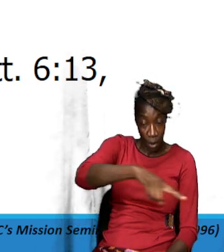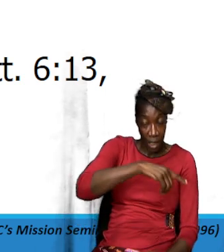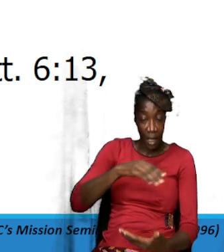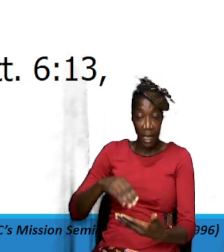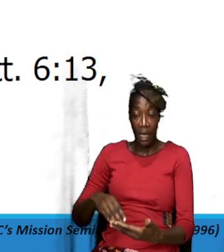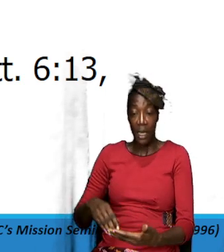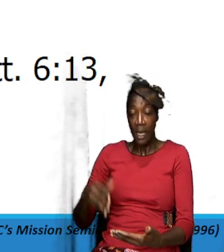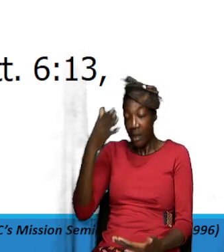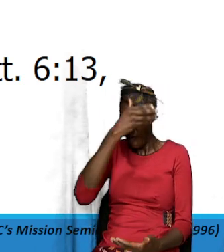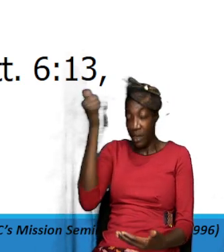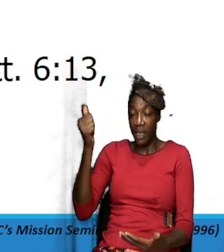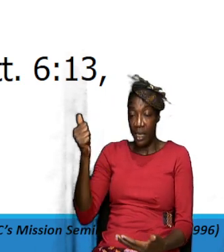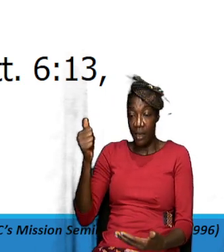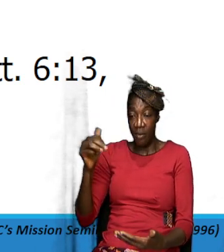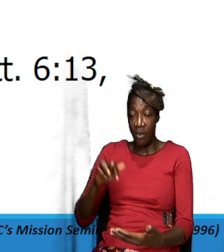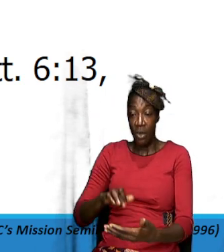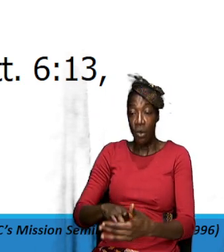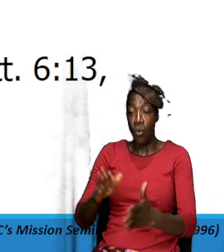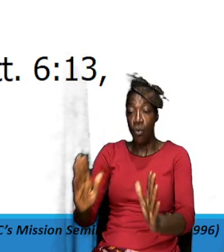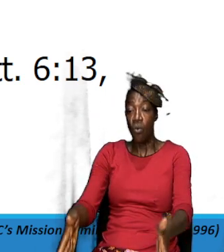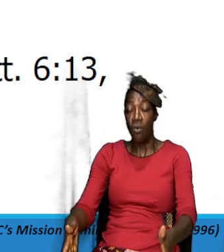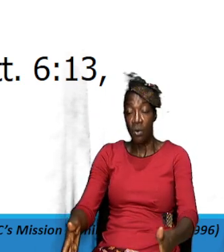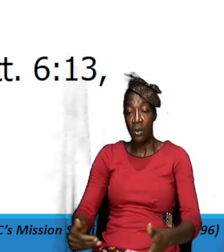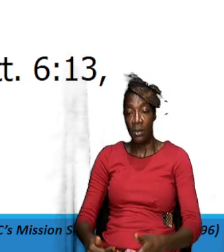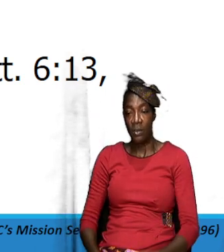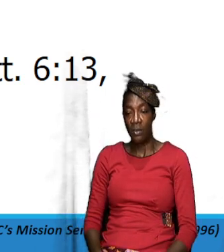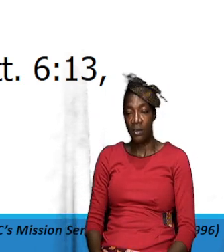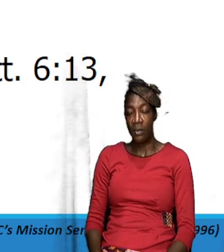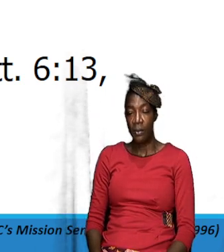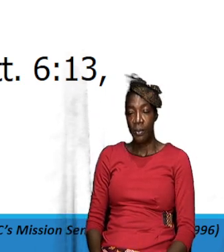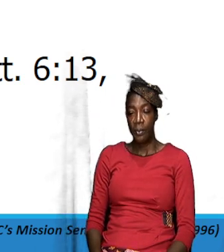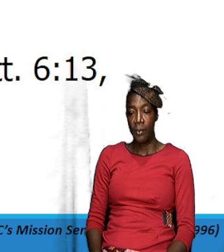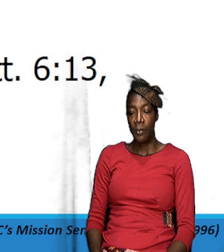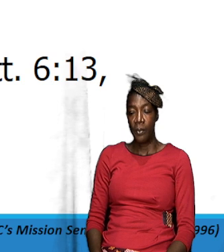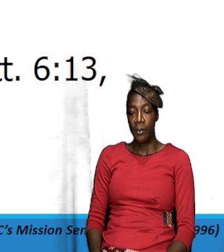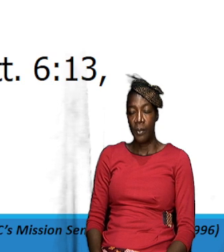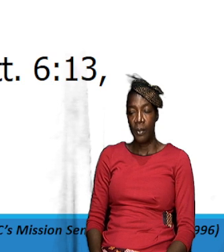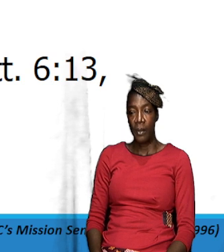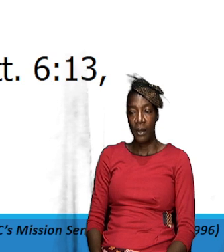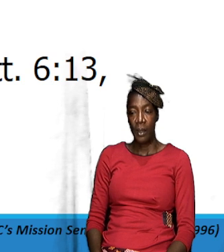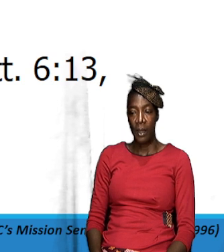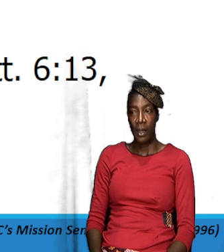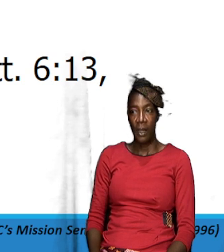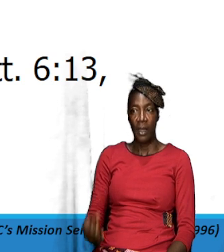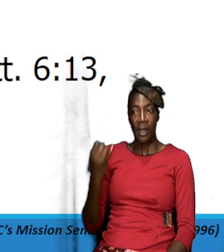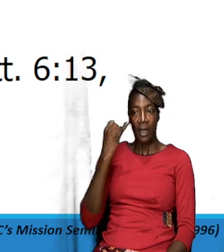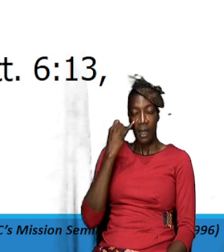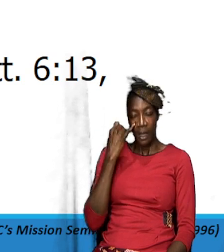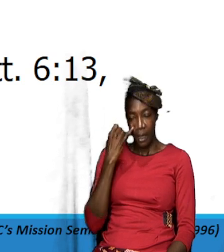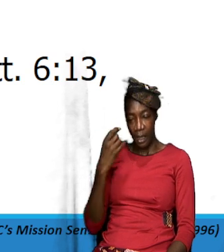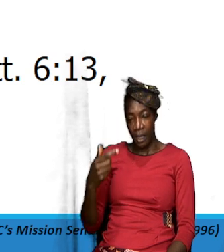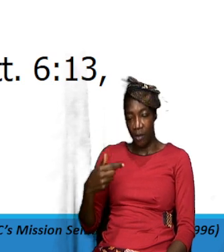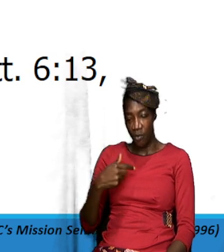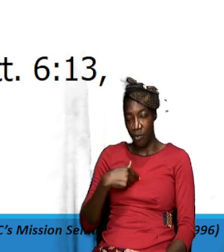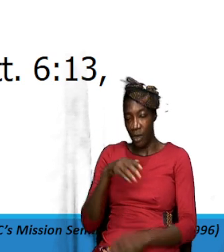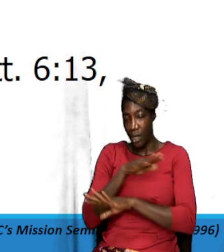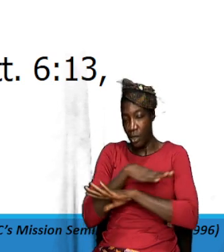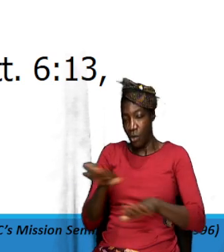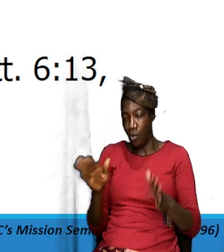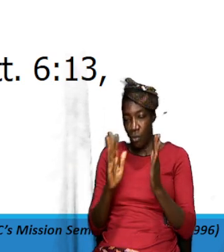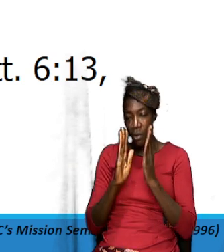implication here is that if we if we don't ask